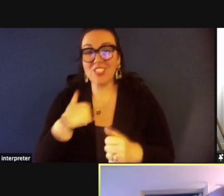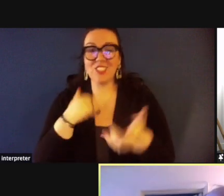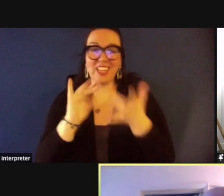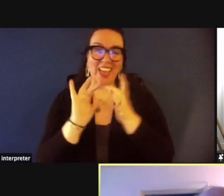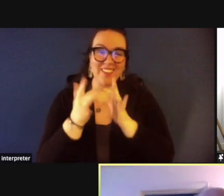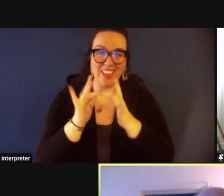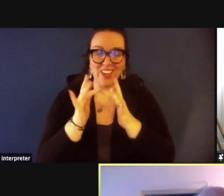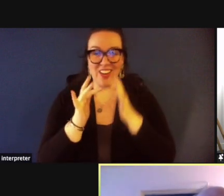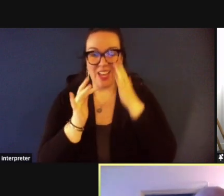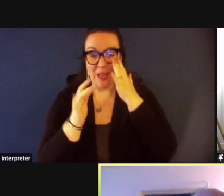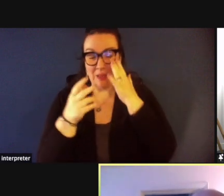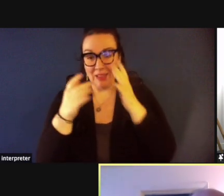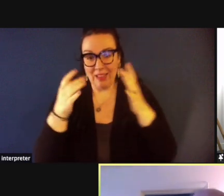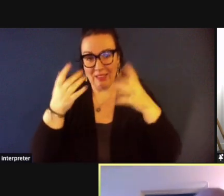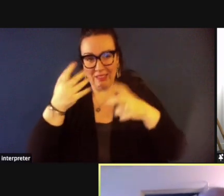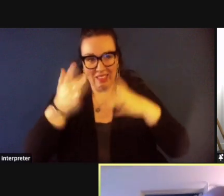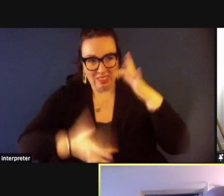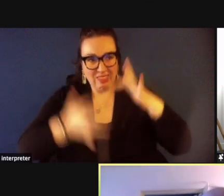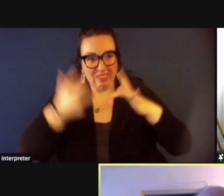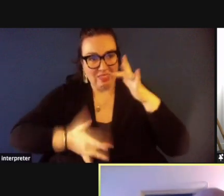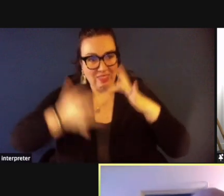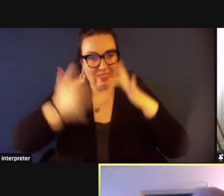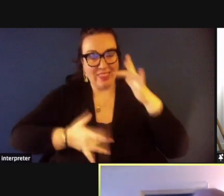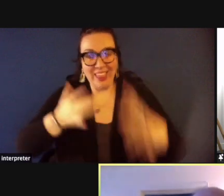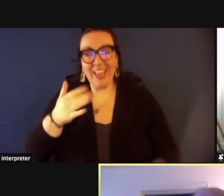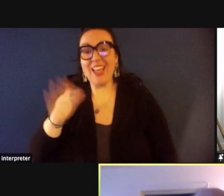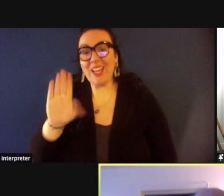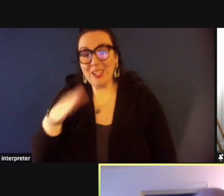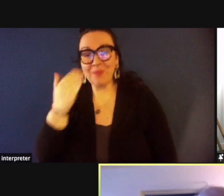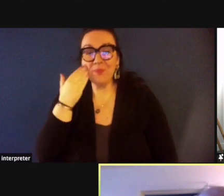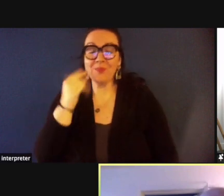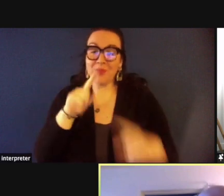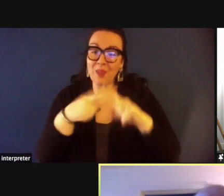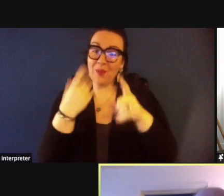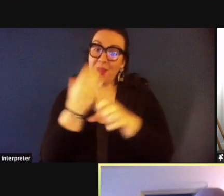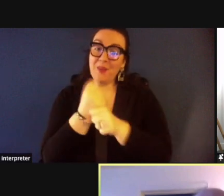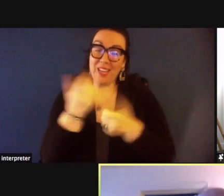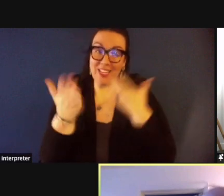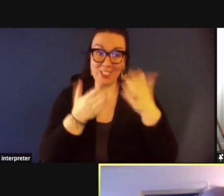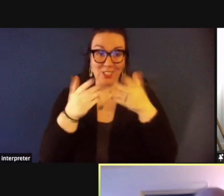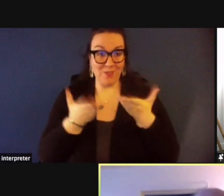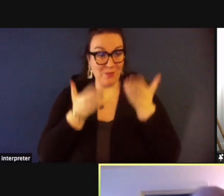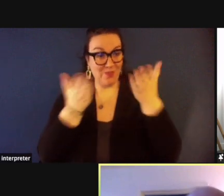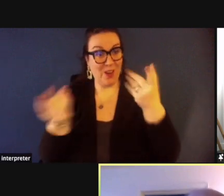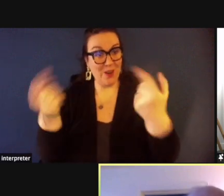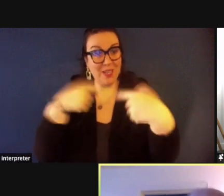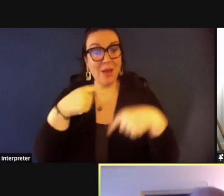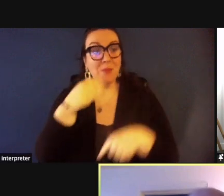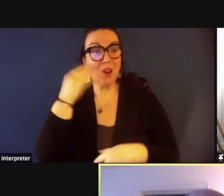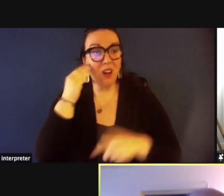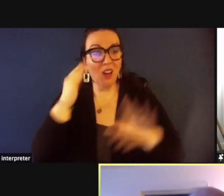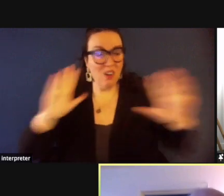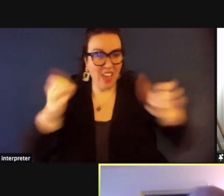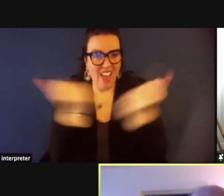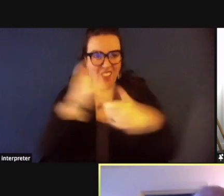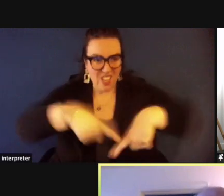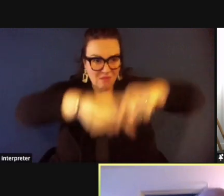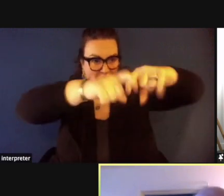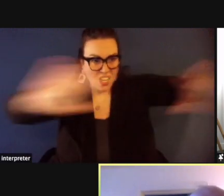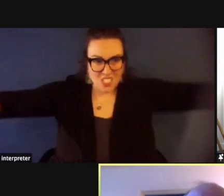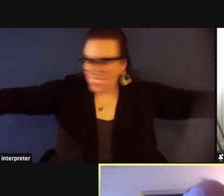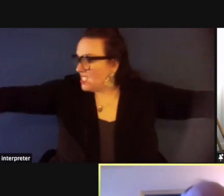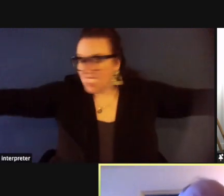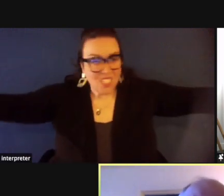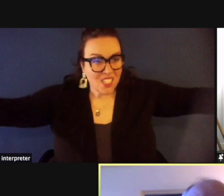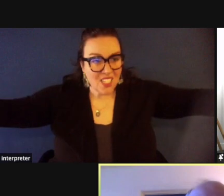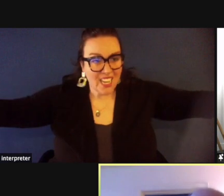uh problems at her home and you know when you get a service provider to come to your home you gotta stop all things and make sure that